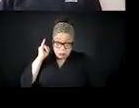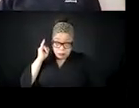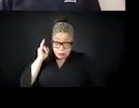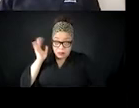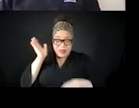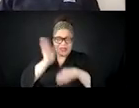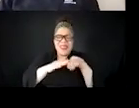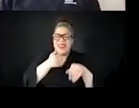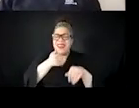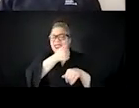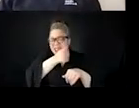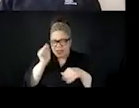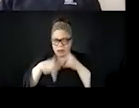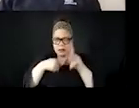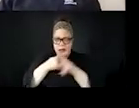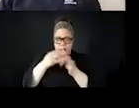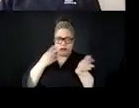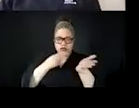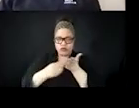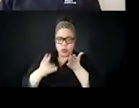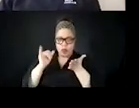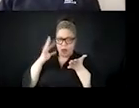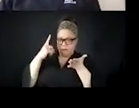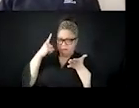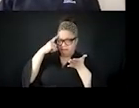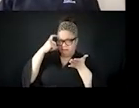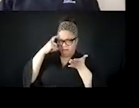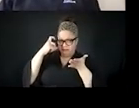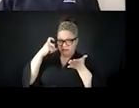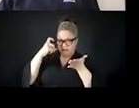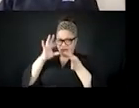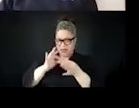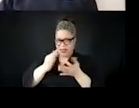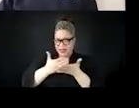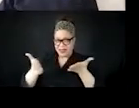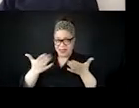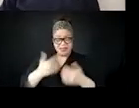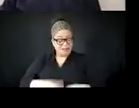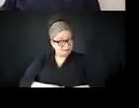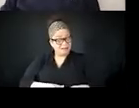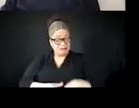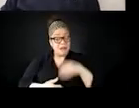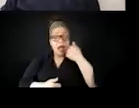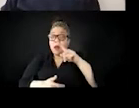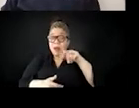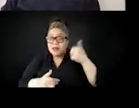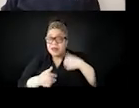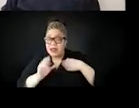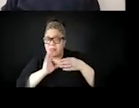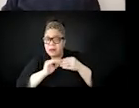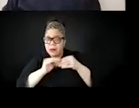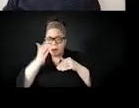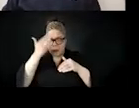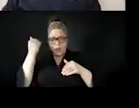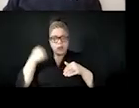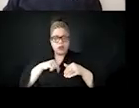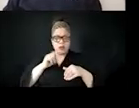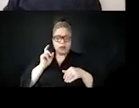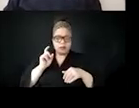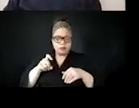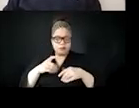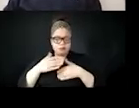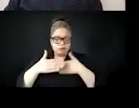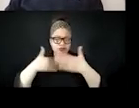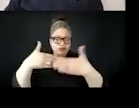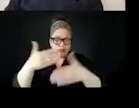have any comments? Cause we're going to zoom forward about like, uh, like 60 years or so, um, to start talking about more racialized